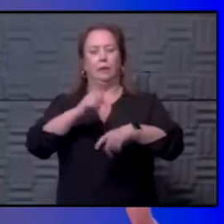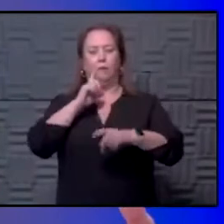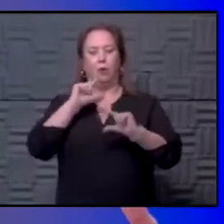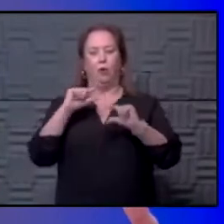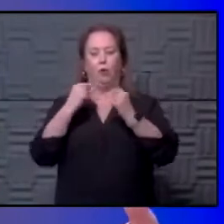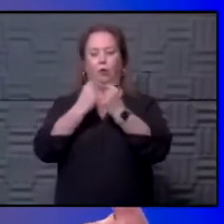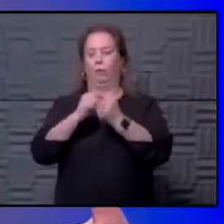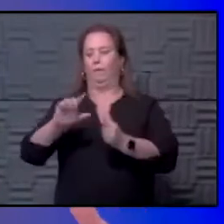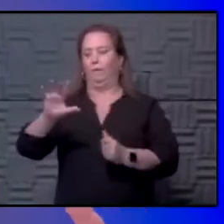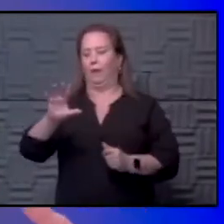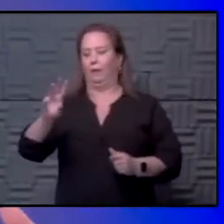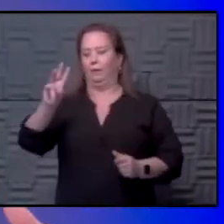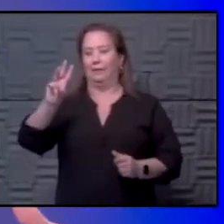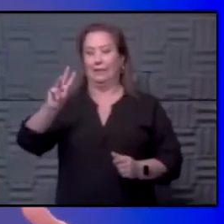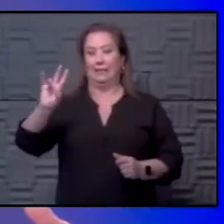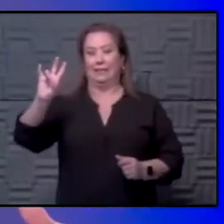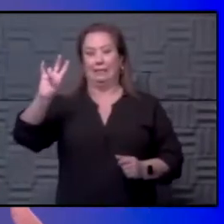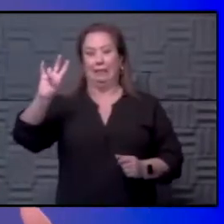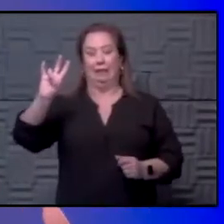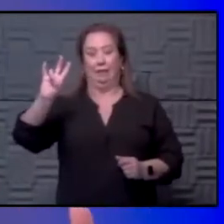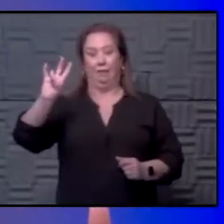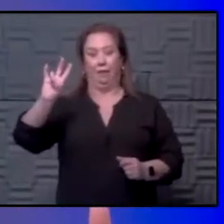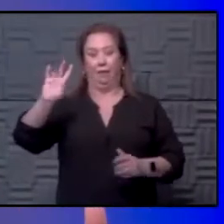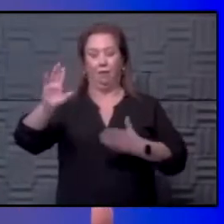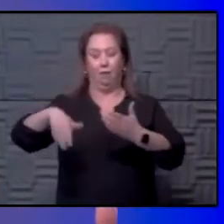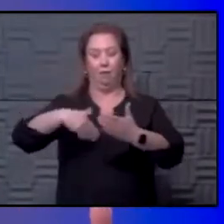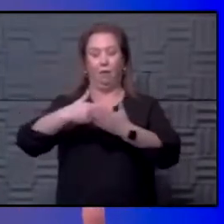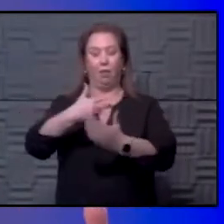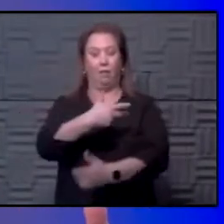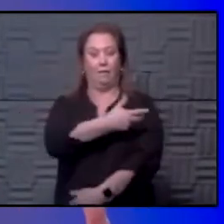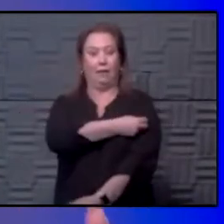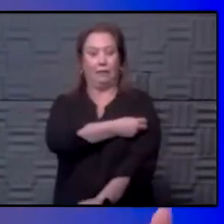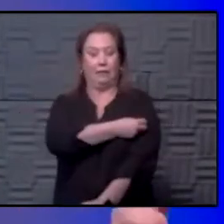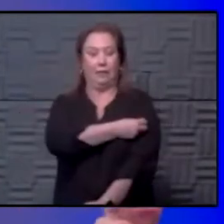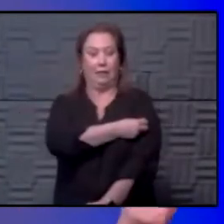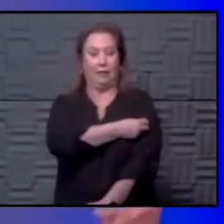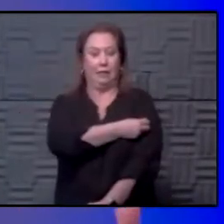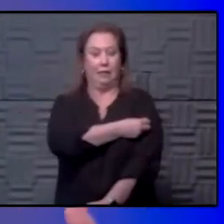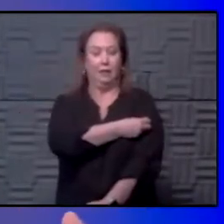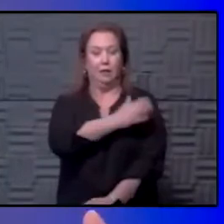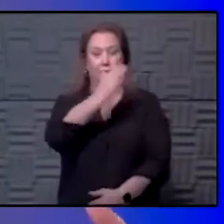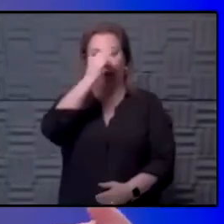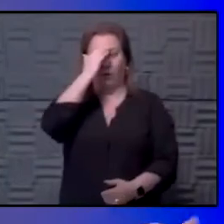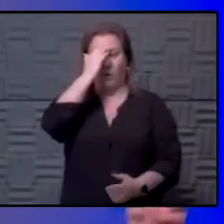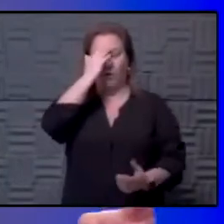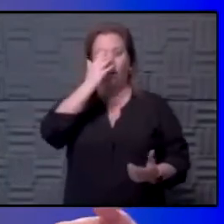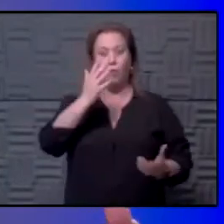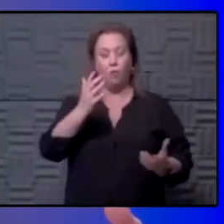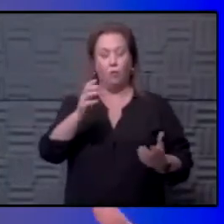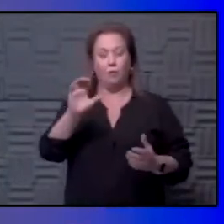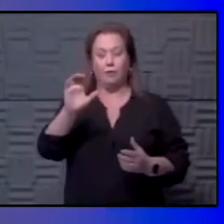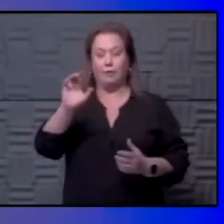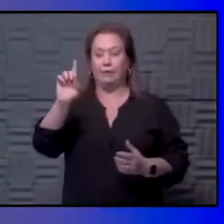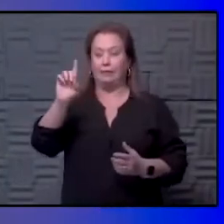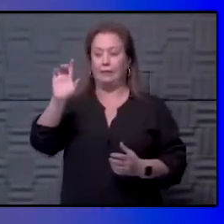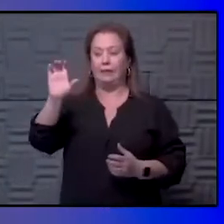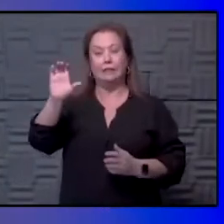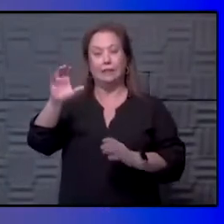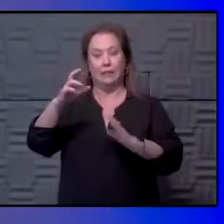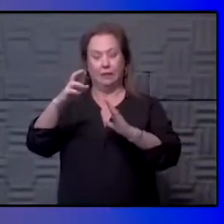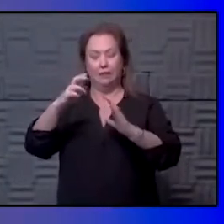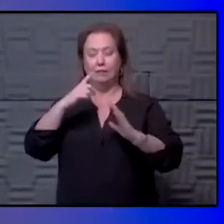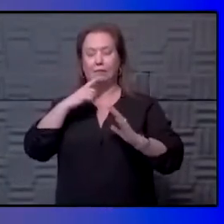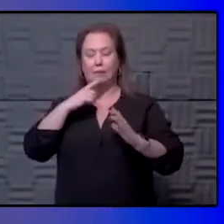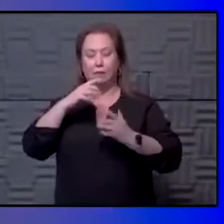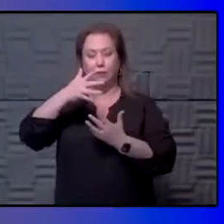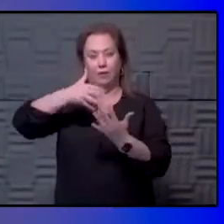in a group of five or six or seven who are all vaccinated, we know that you can, or the CDC guidance is that you are able